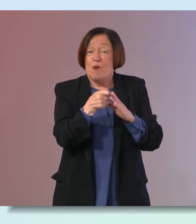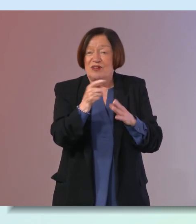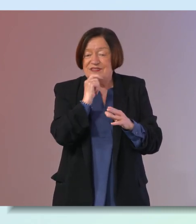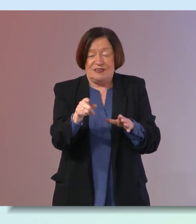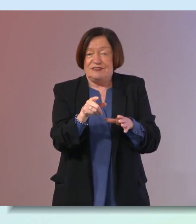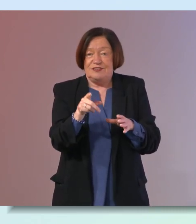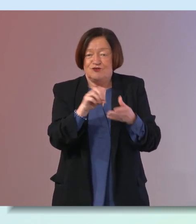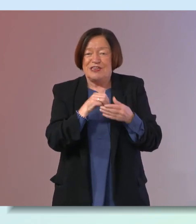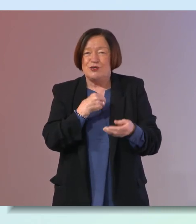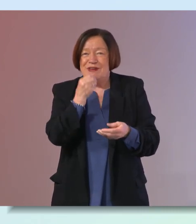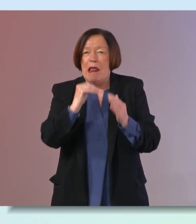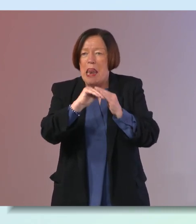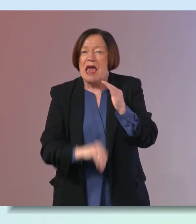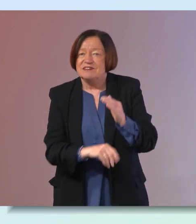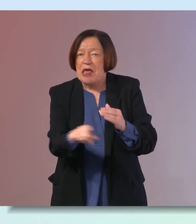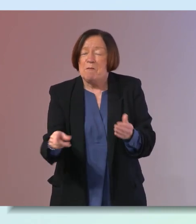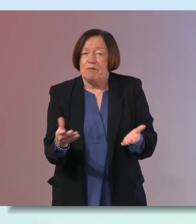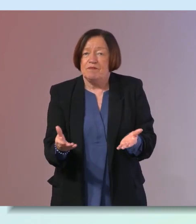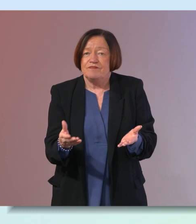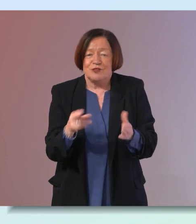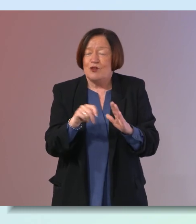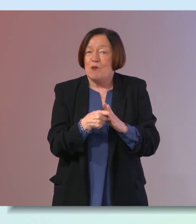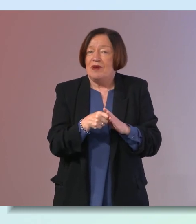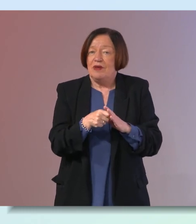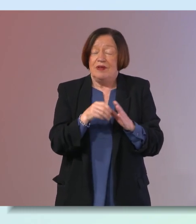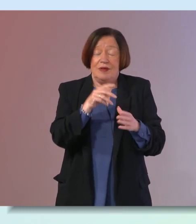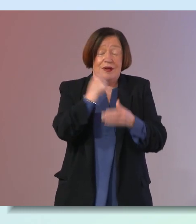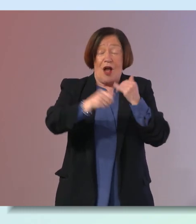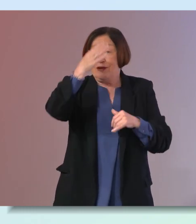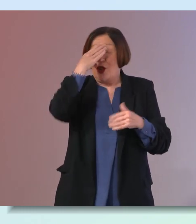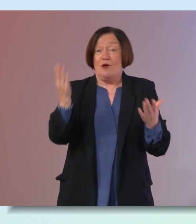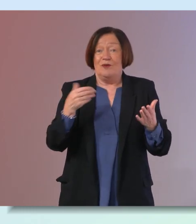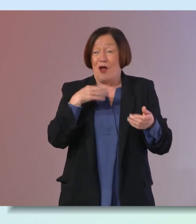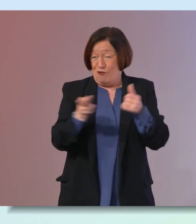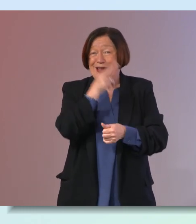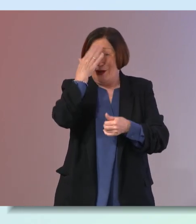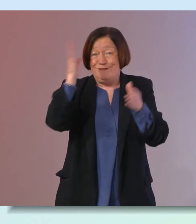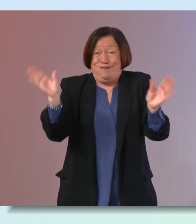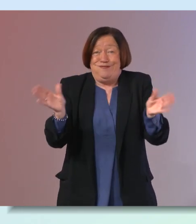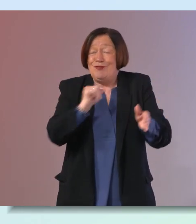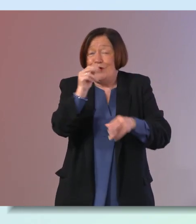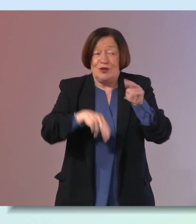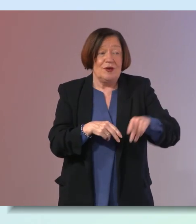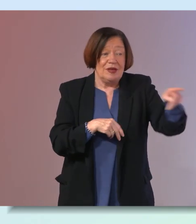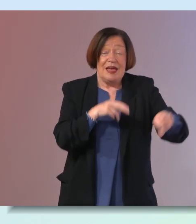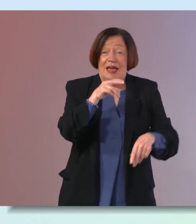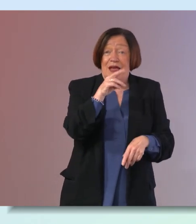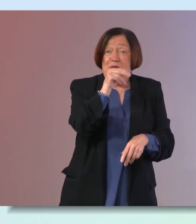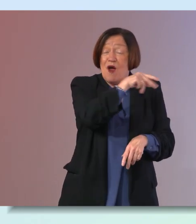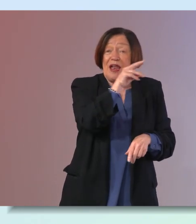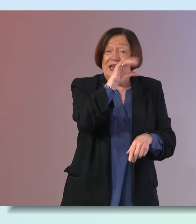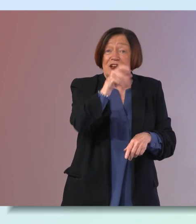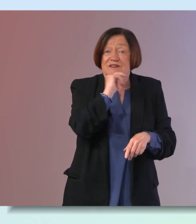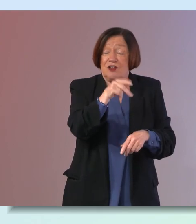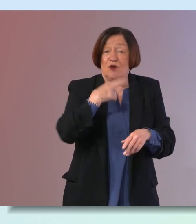to someone just just try to eat a little bit less of them because you know god knows like we know that already you know it's nothing new and nicolas said i mean you know you're